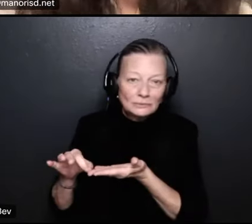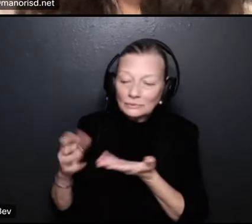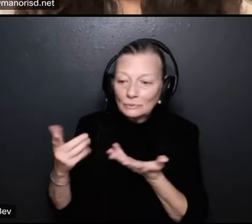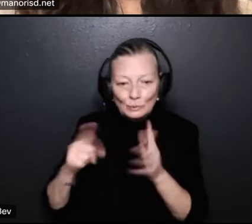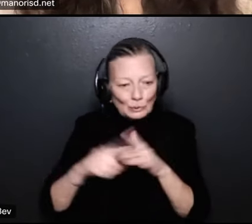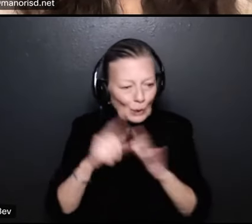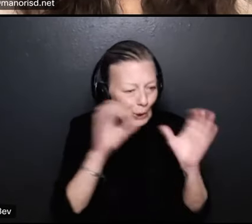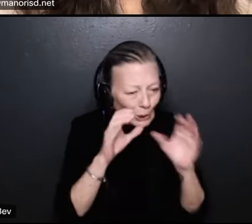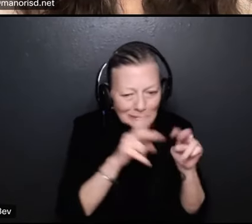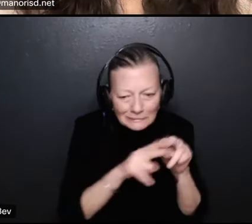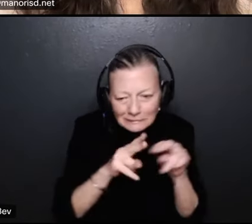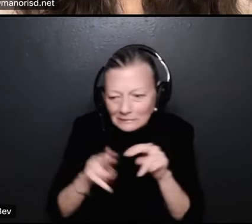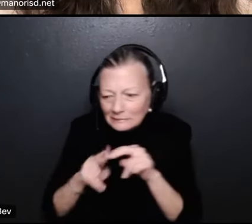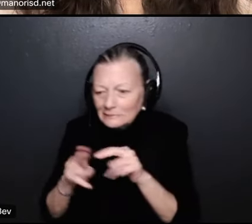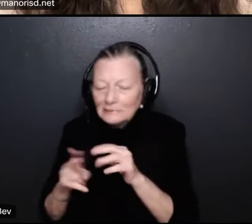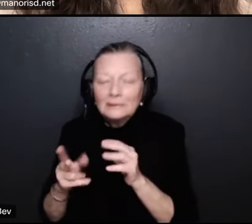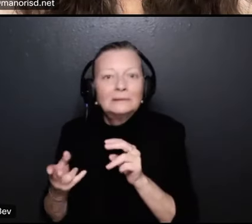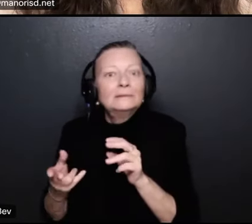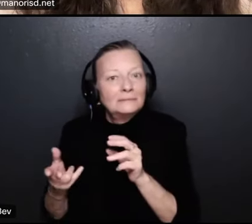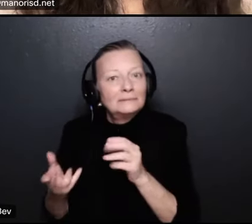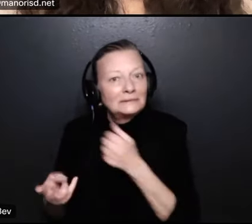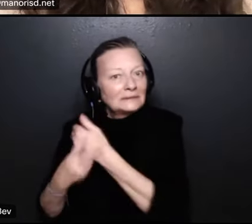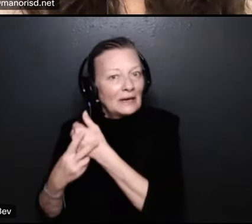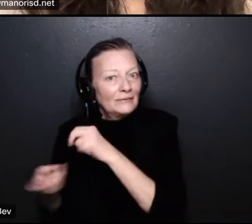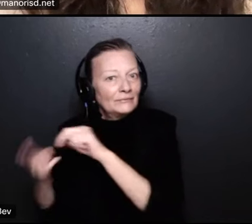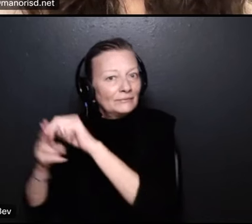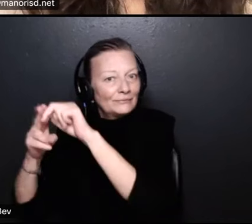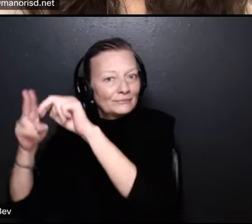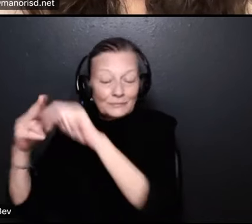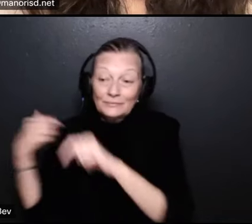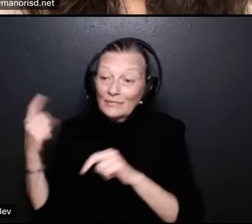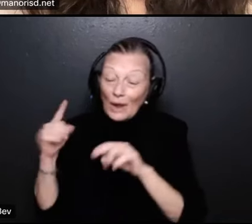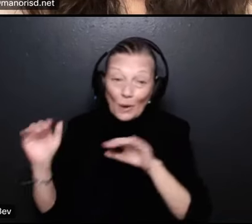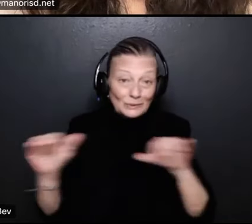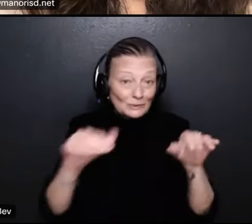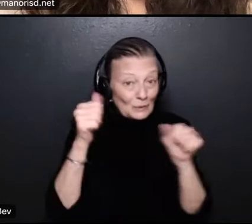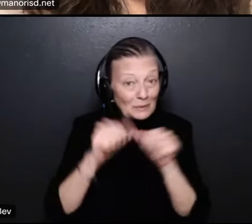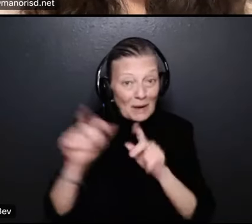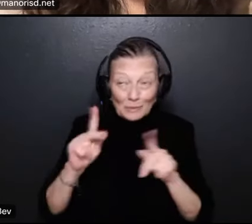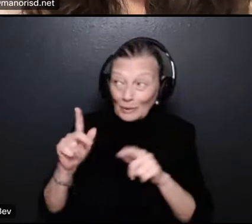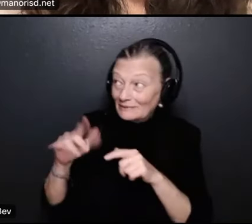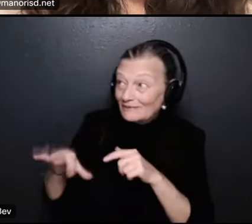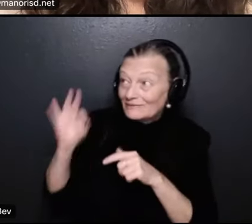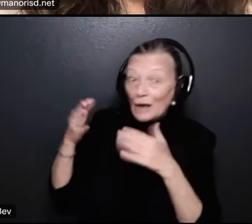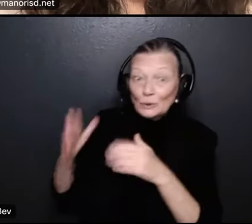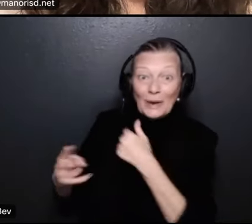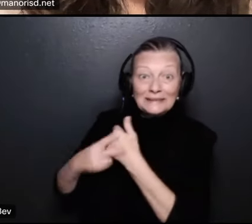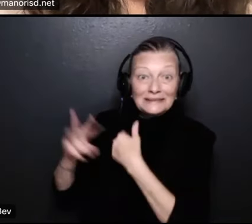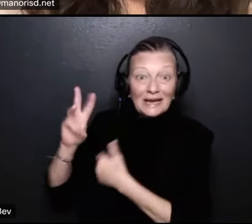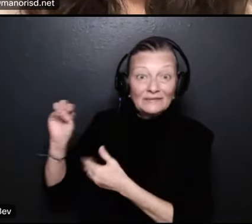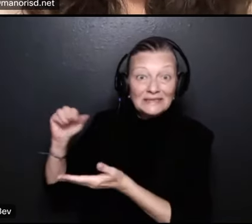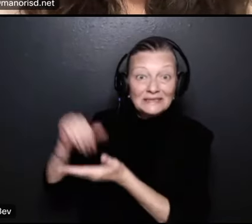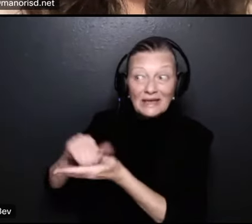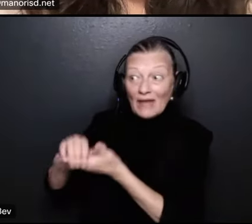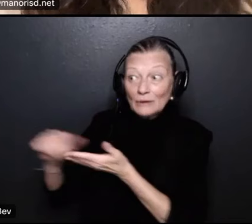of those little things and um but i always remind people is we can find a way to save sixty thousand dollars we just saved a teaching